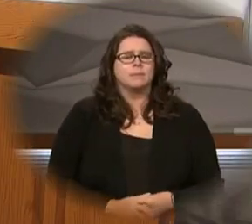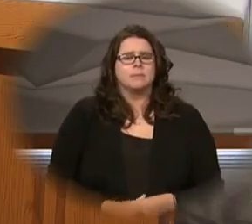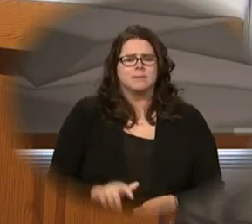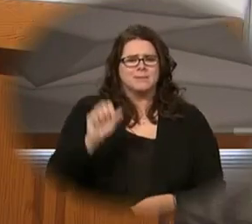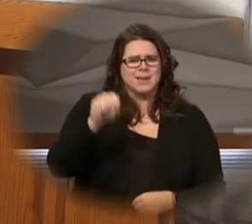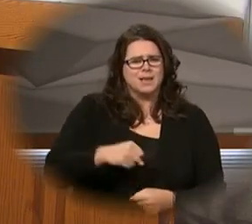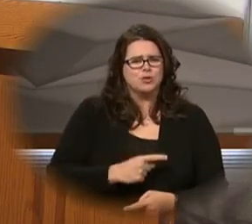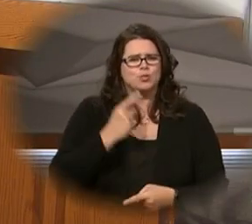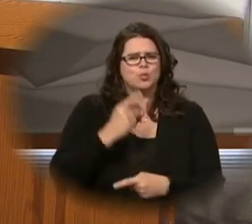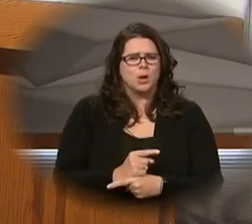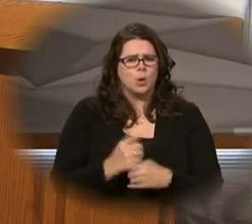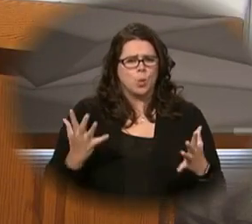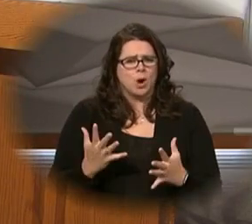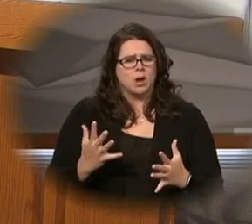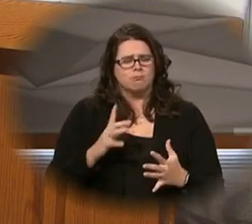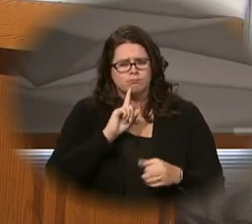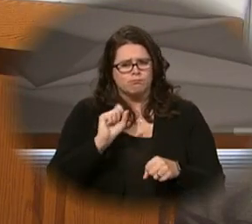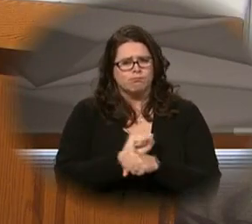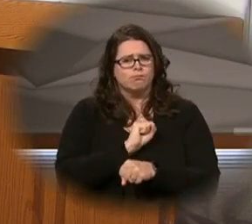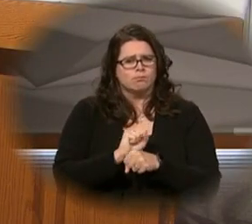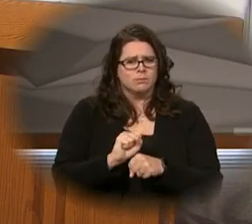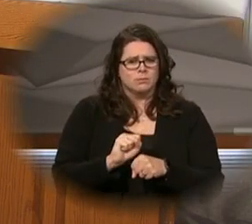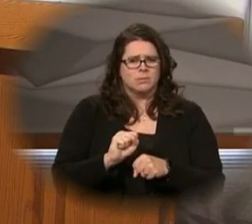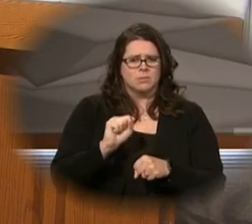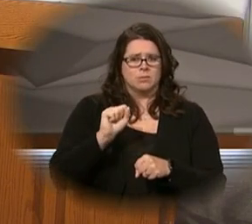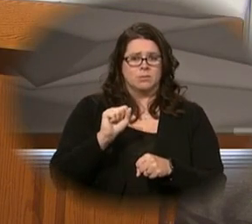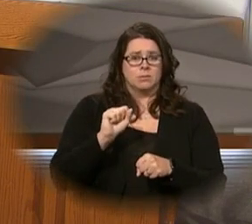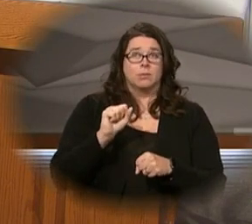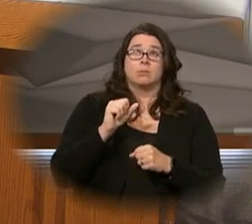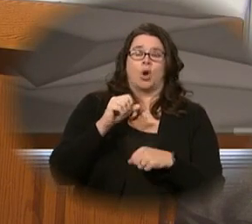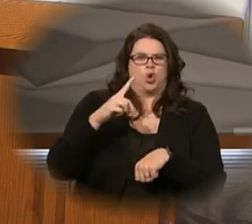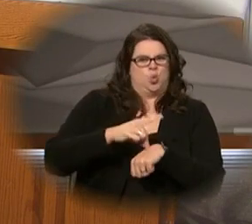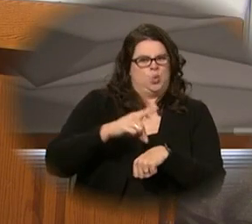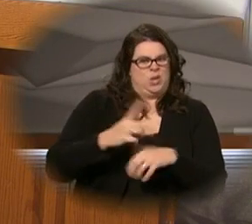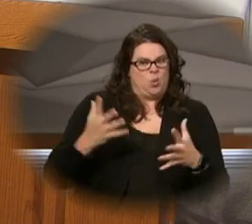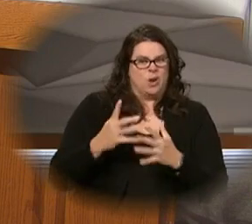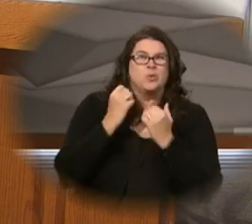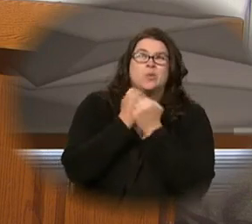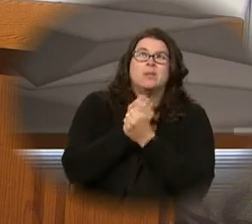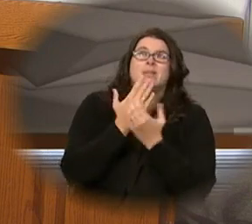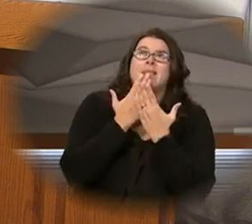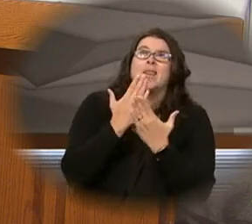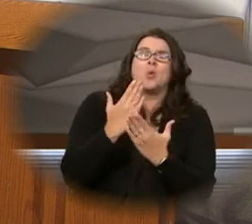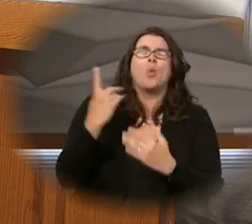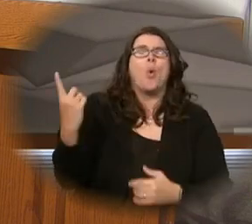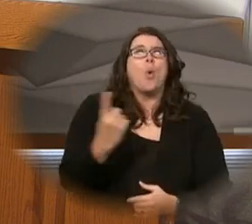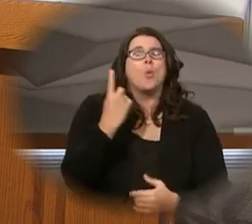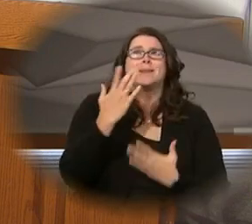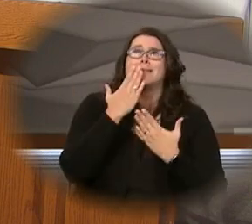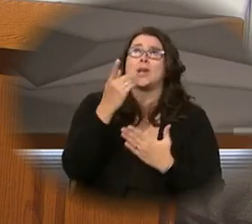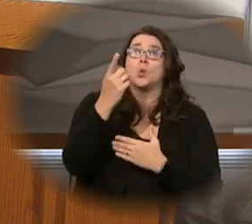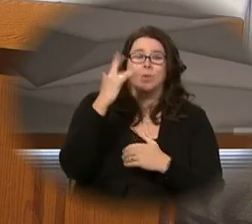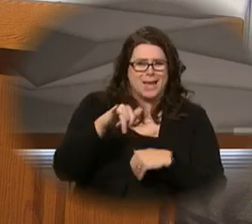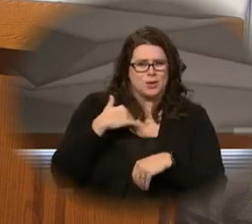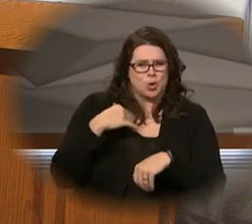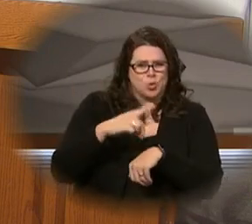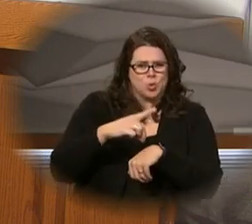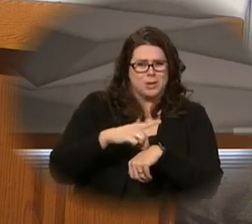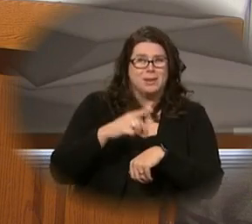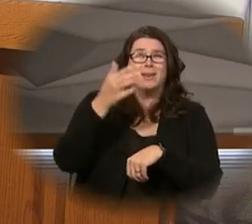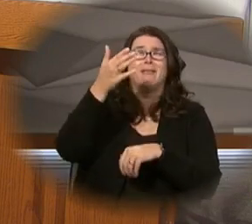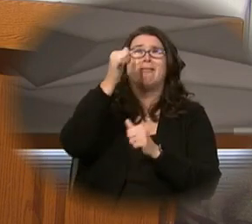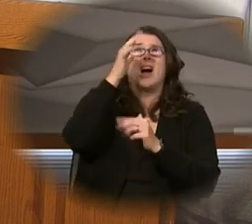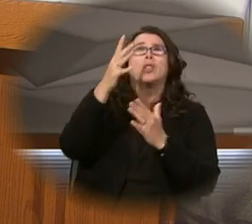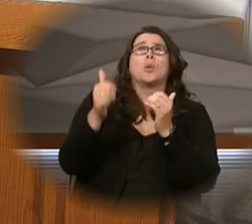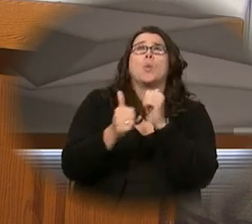just. It is truly right and just. Our duty and our salvation always and everywhere to give you thanks. Father most holy,